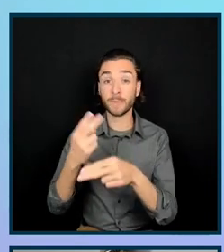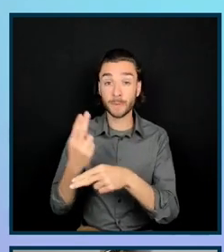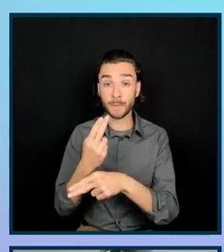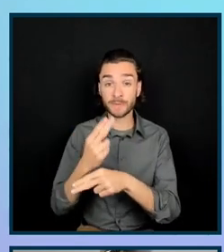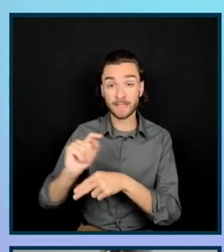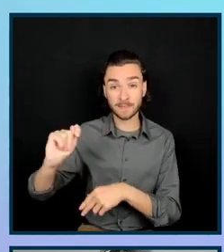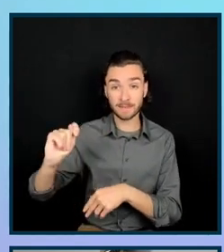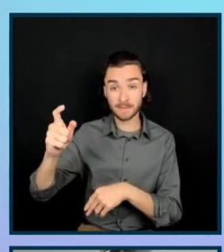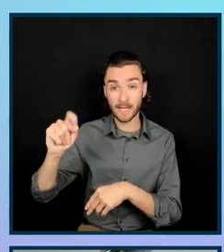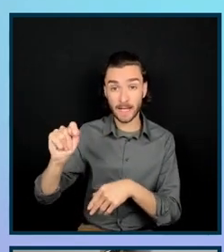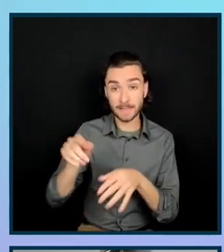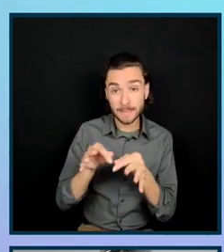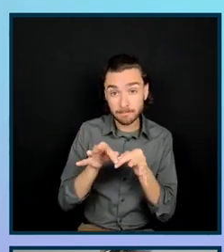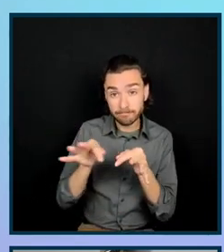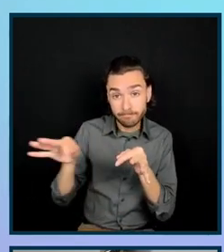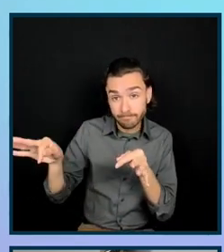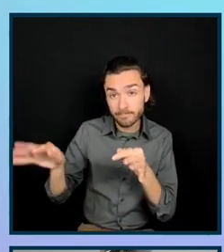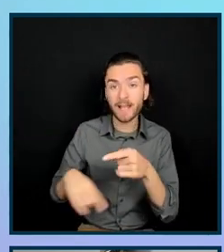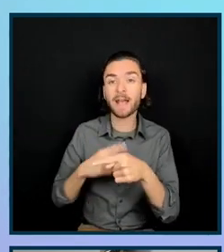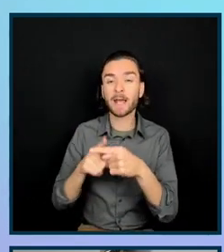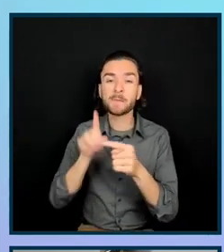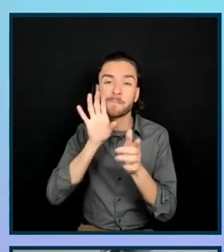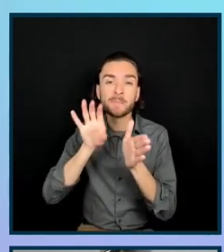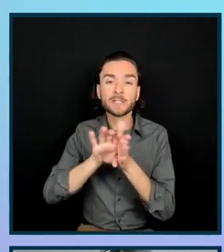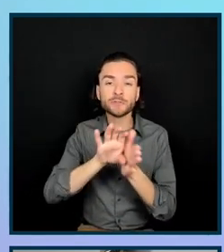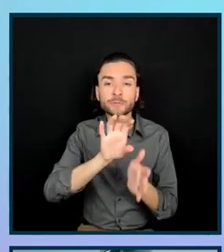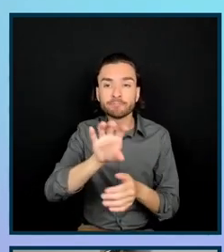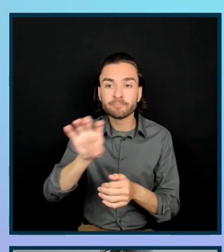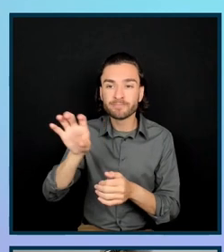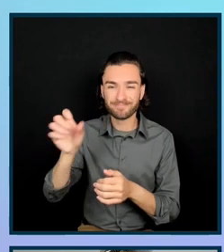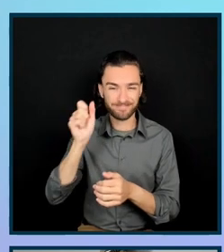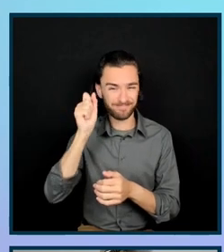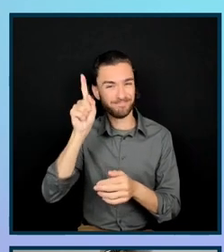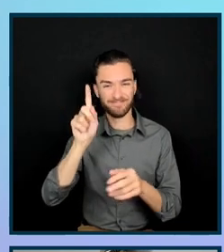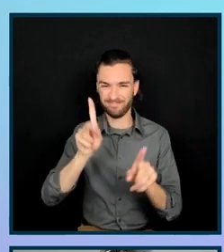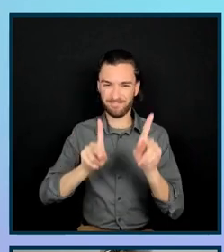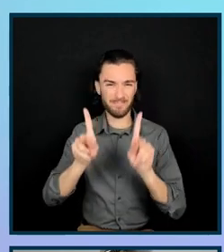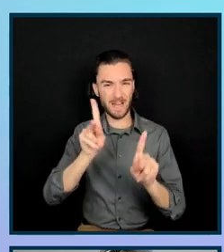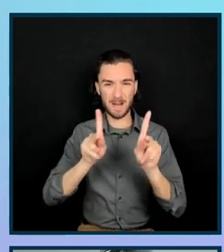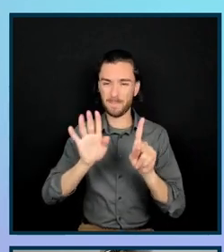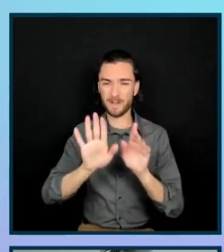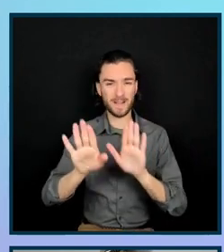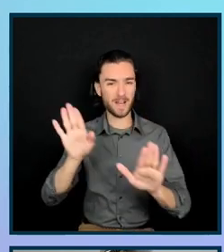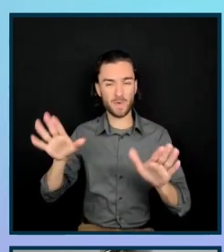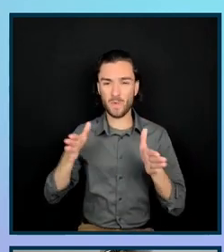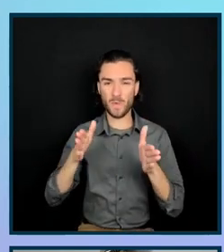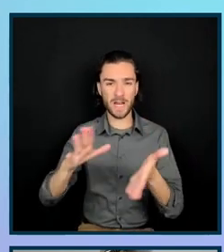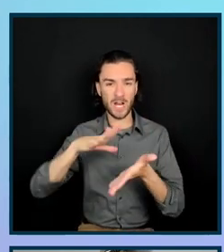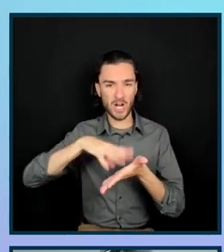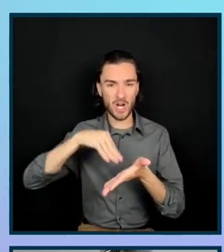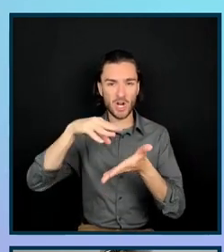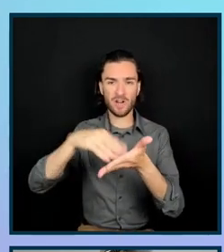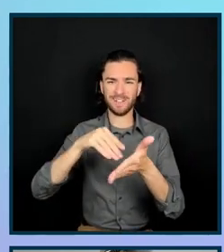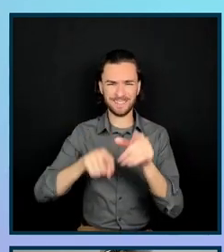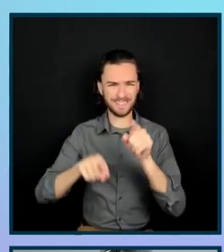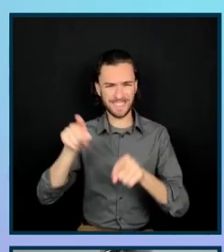that they offer. And because people have different learning styles in general, that means they like to experience information presented